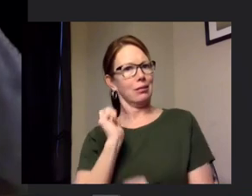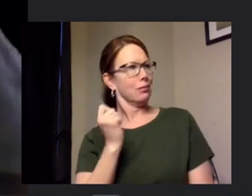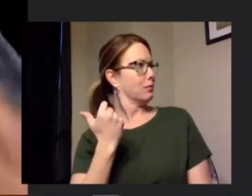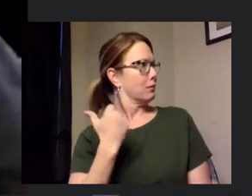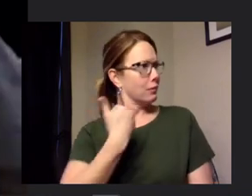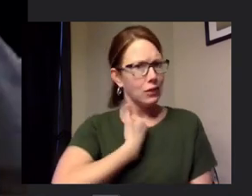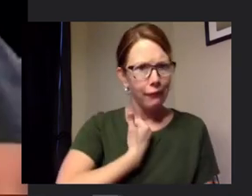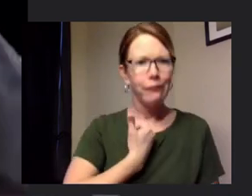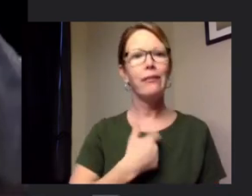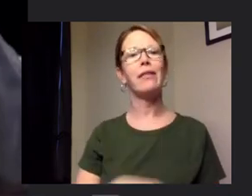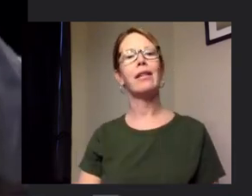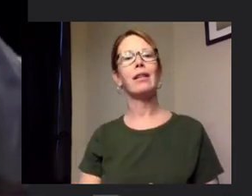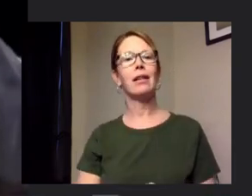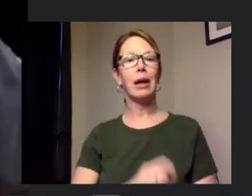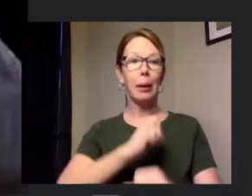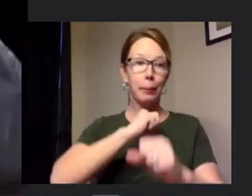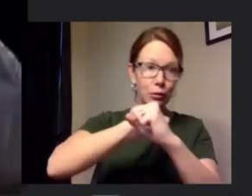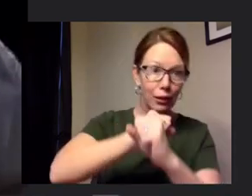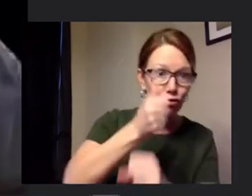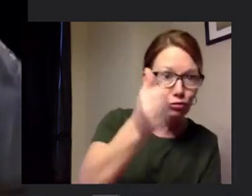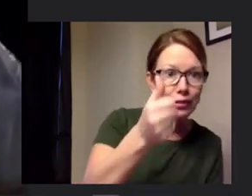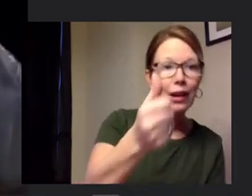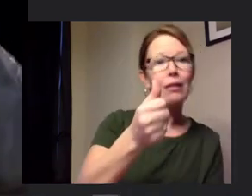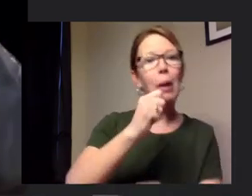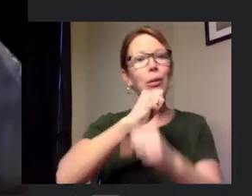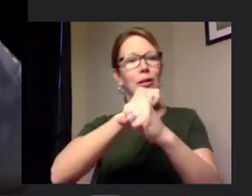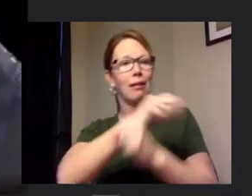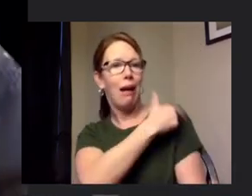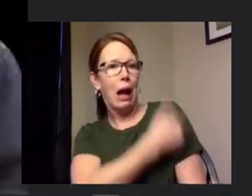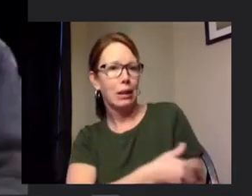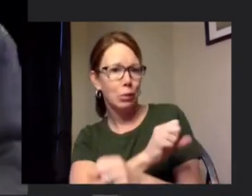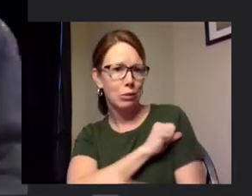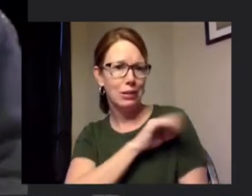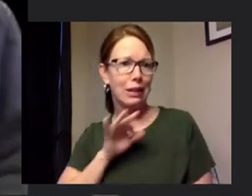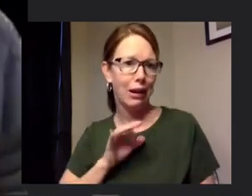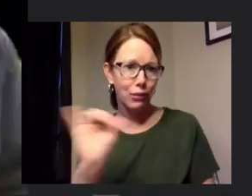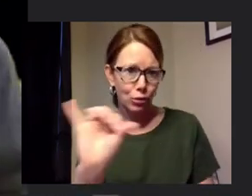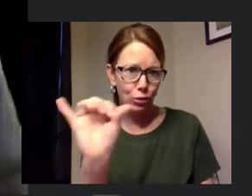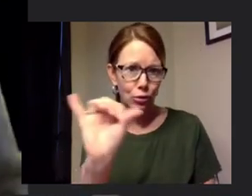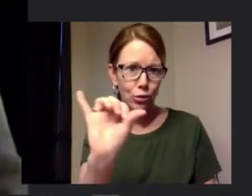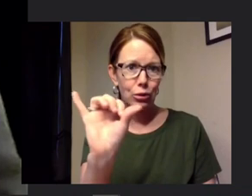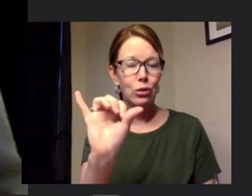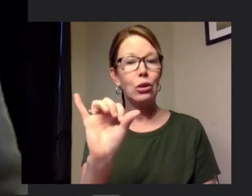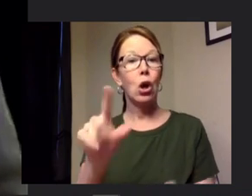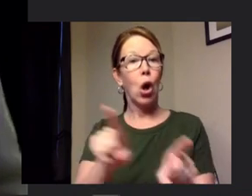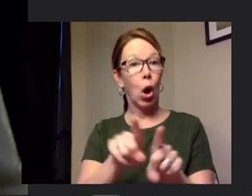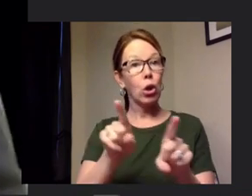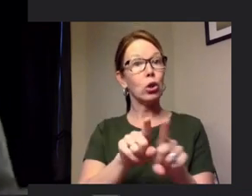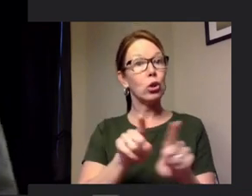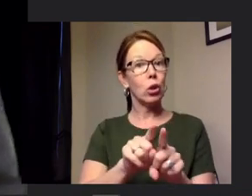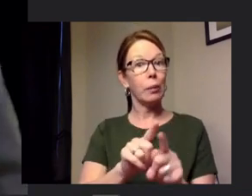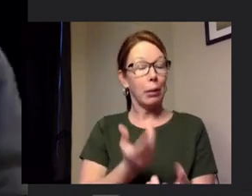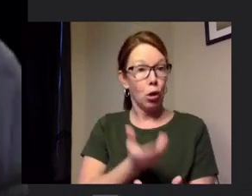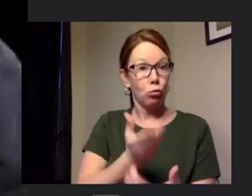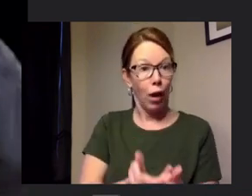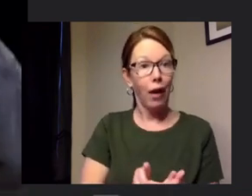uh protect your family and protect the hospital staff as well we also may put a mask on you um and this